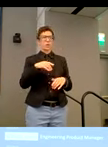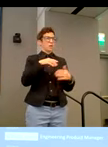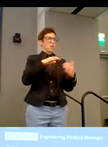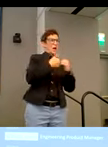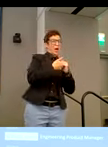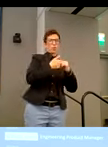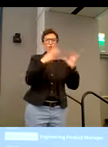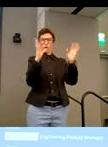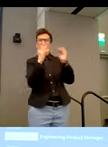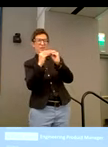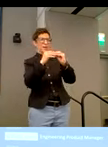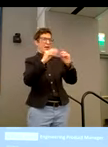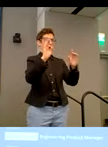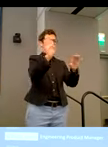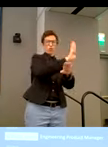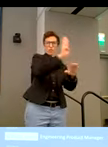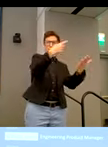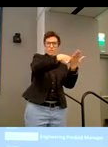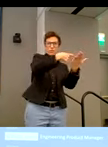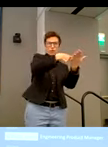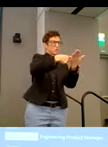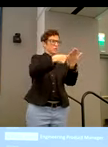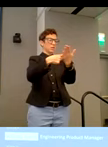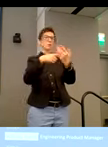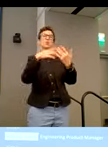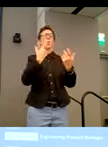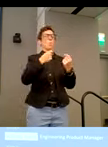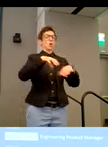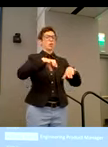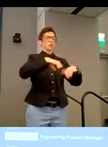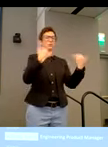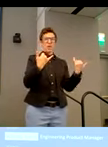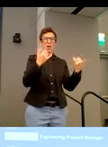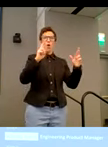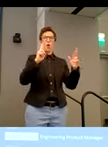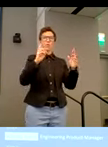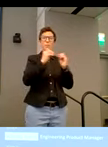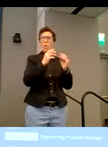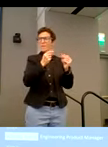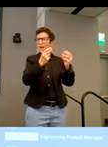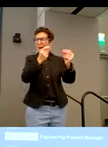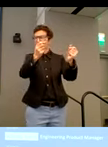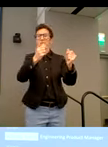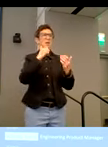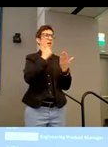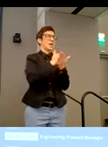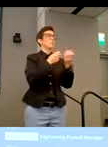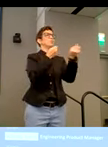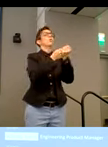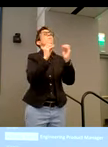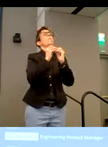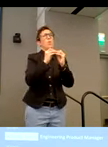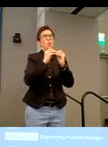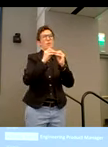meeting and conversing and making it so that what you're working on today hopefully can happen faster and help support more people than ever